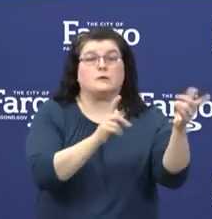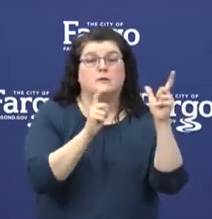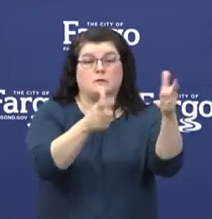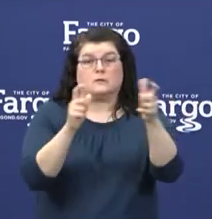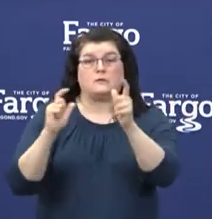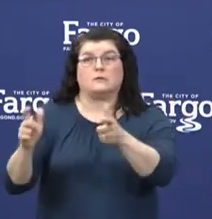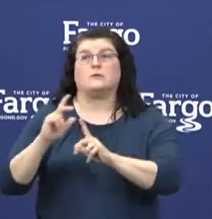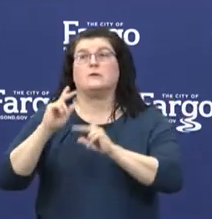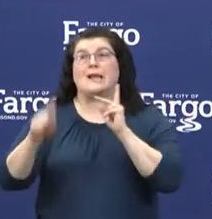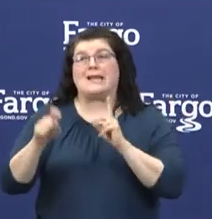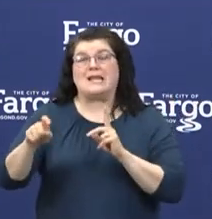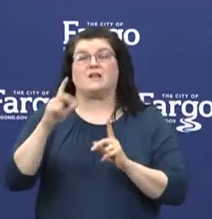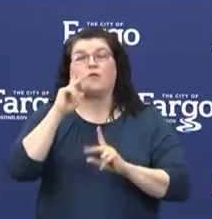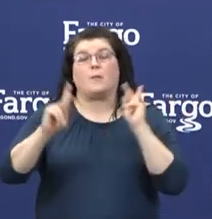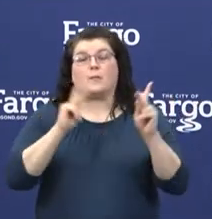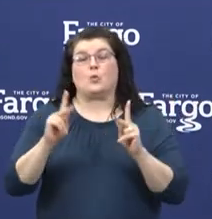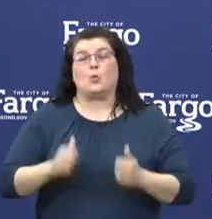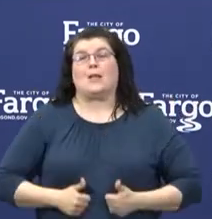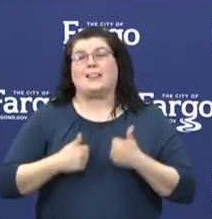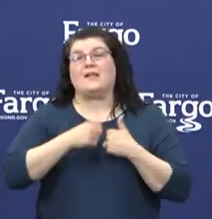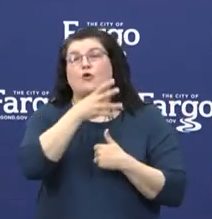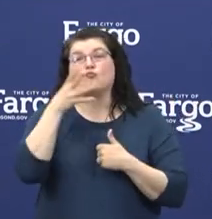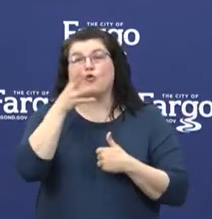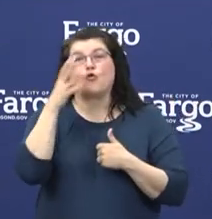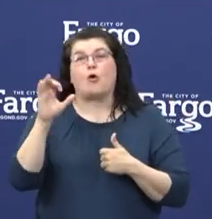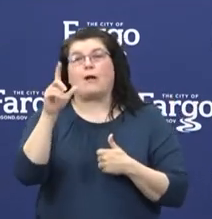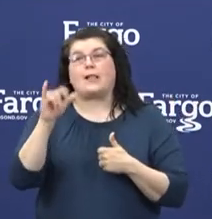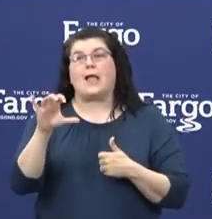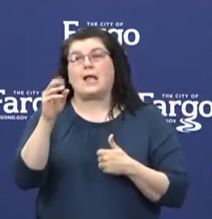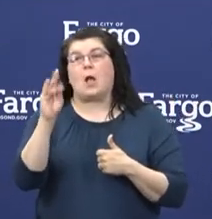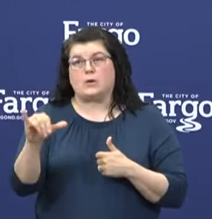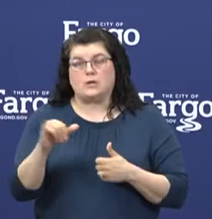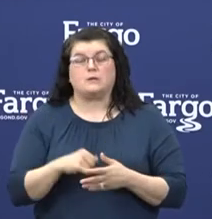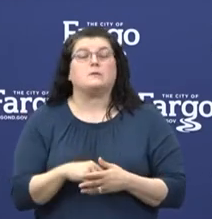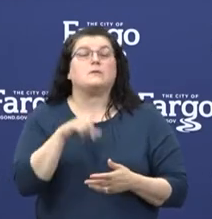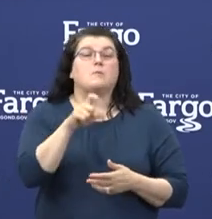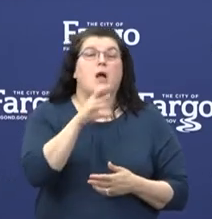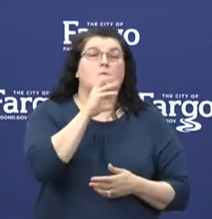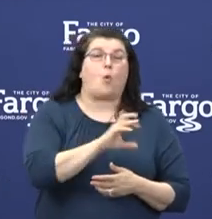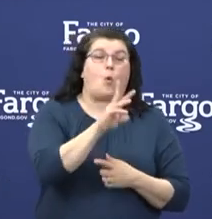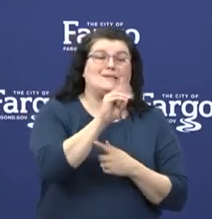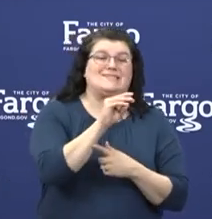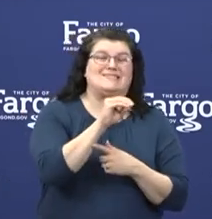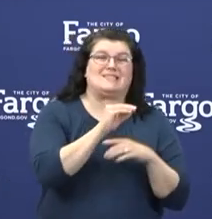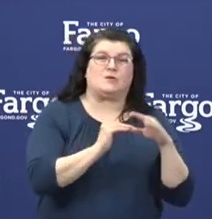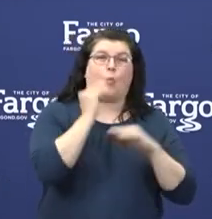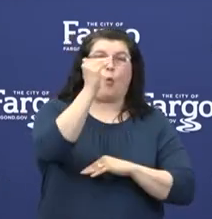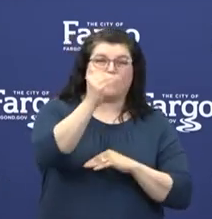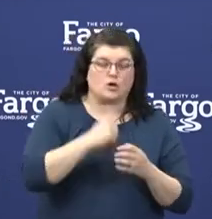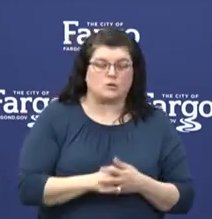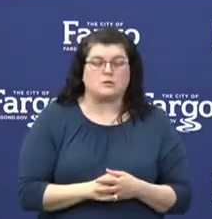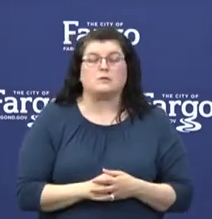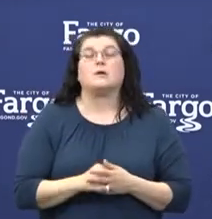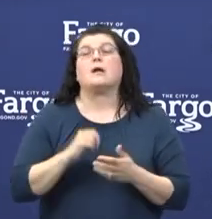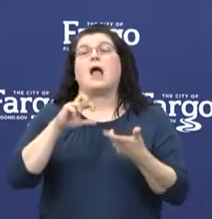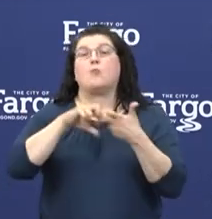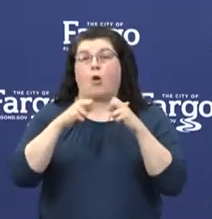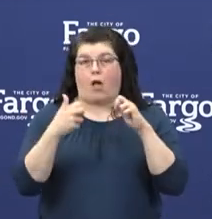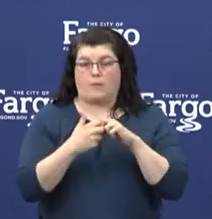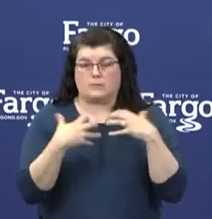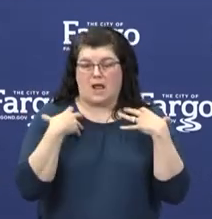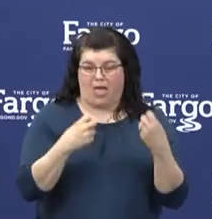rural Clay County. Residents who are interested in this service must be over 60 years of age or those with underlying health conditions.